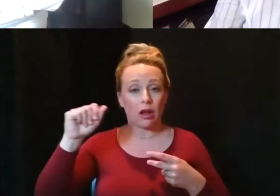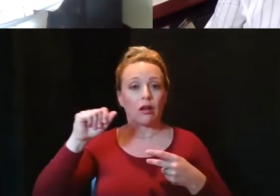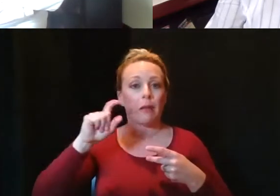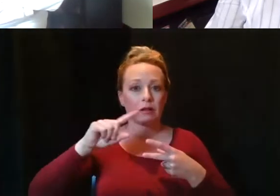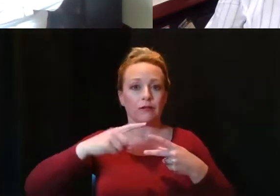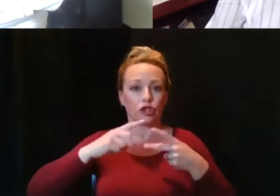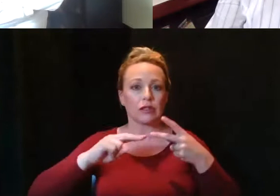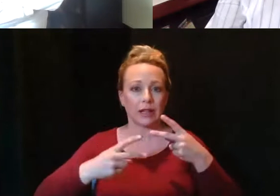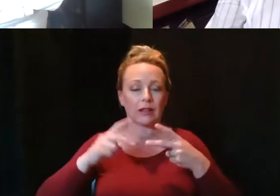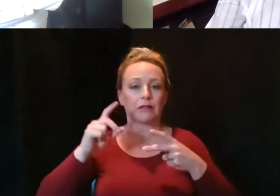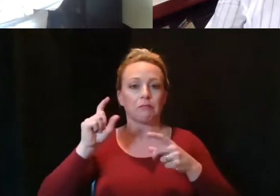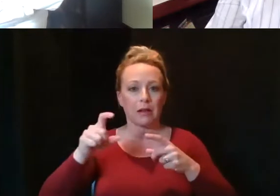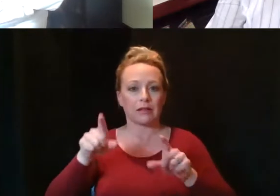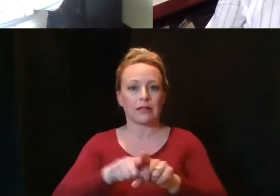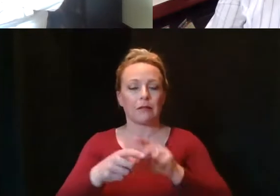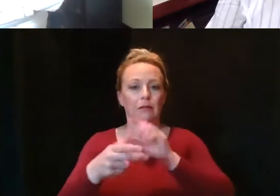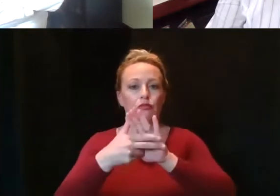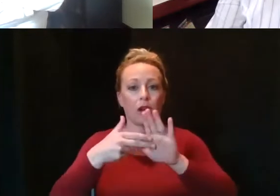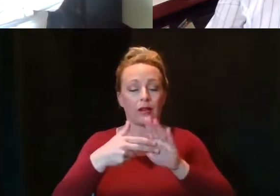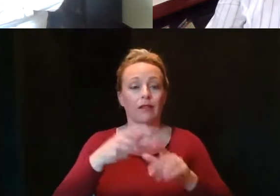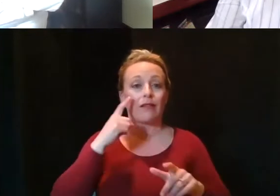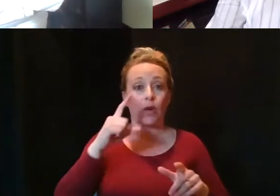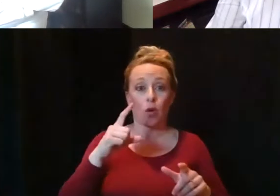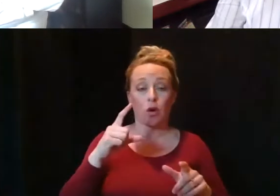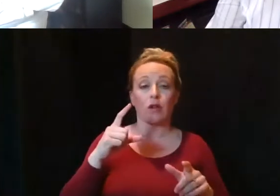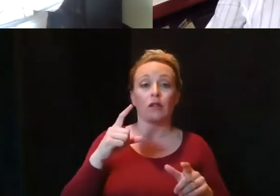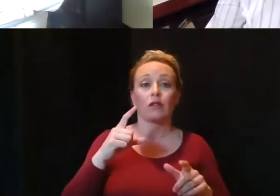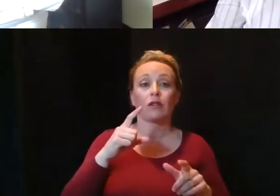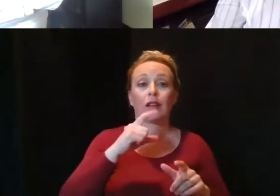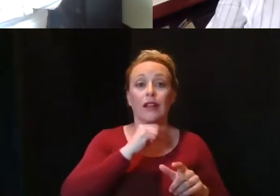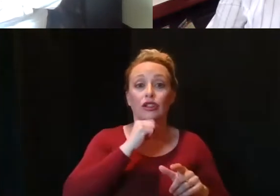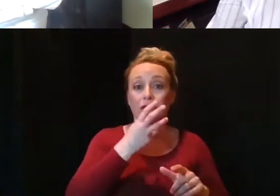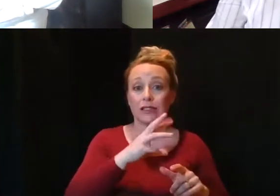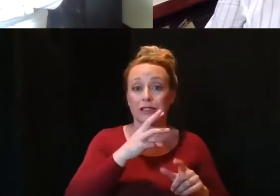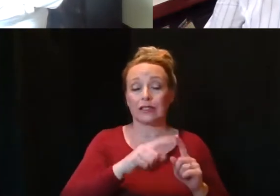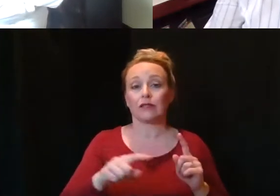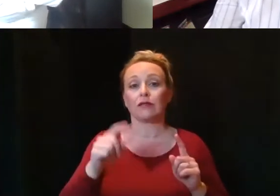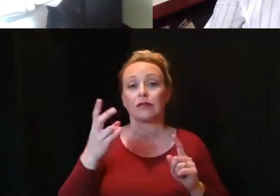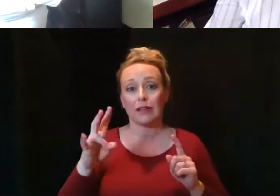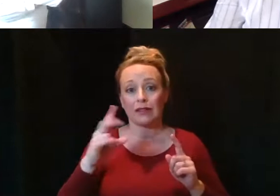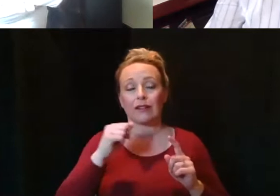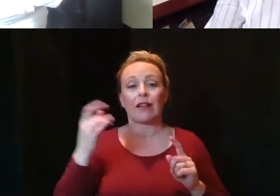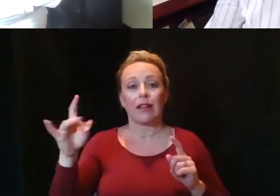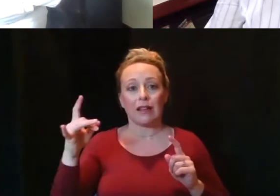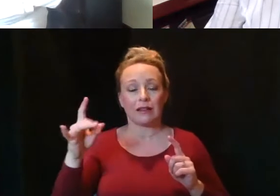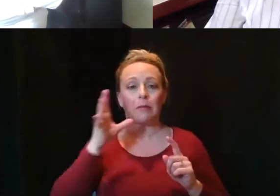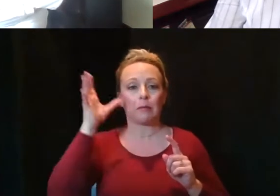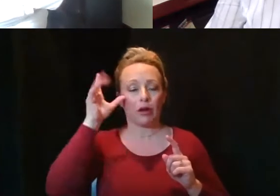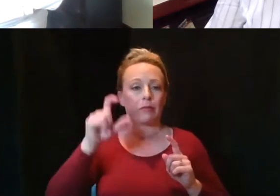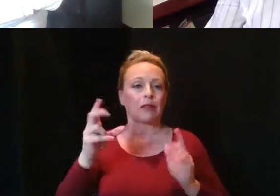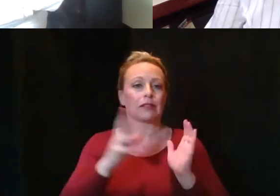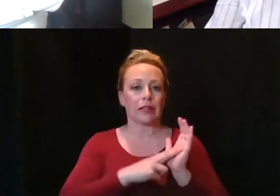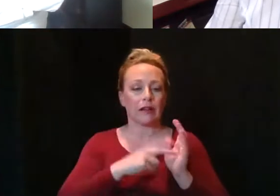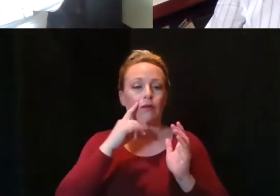A parent or guardian must consent for the child to receive the vaccine. Pfizer has asked the